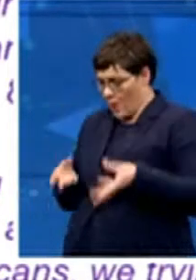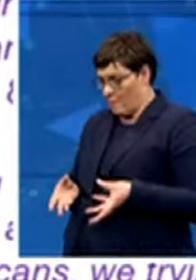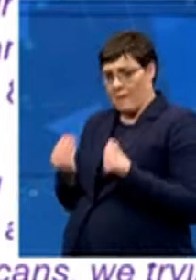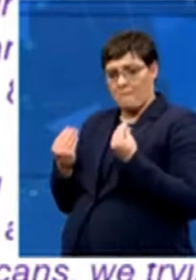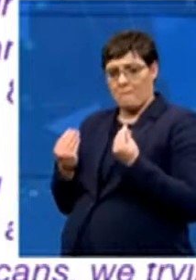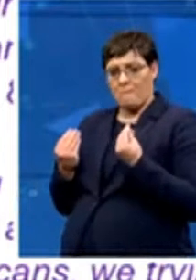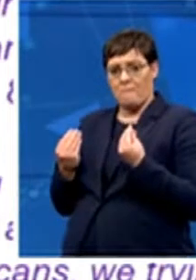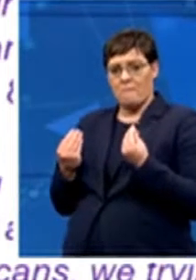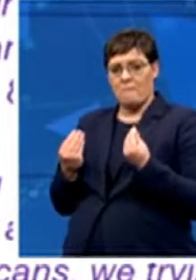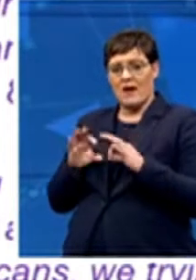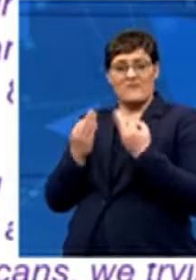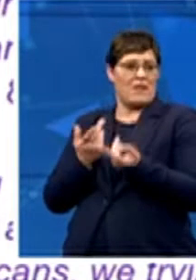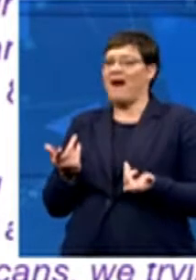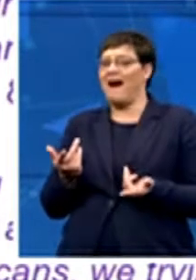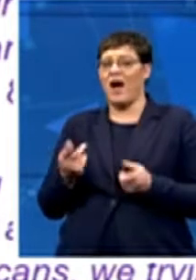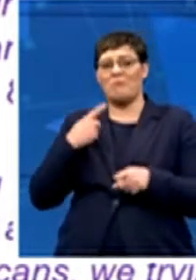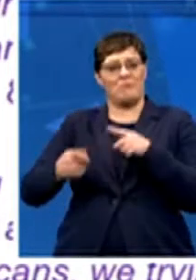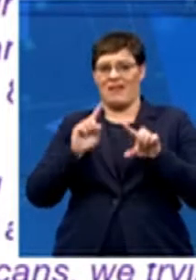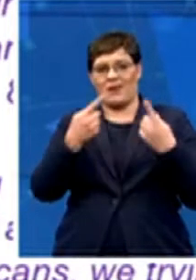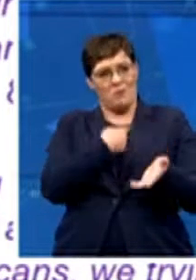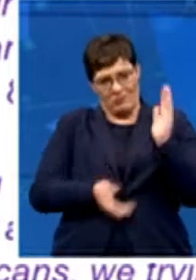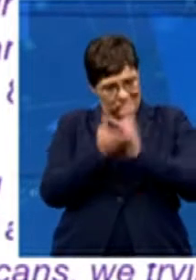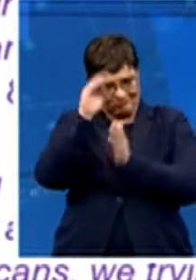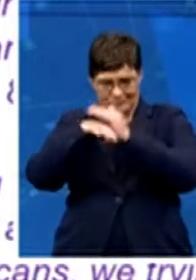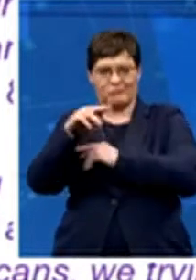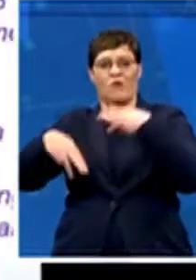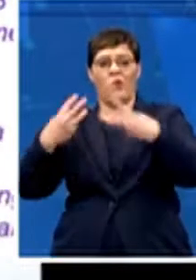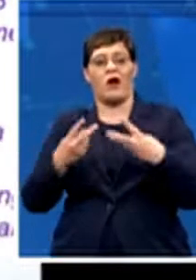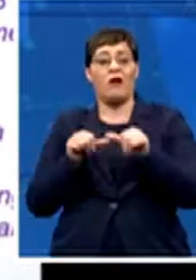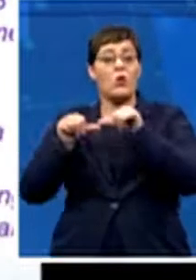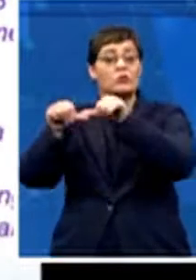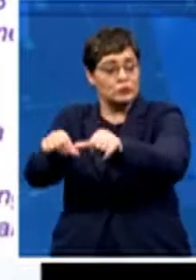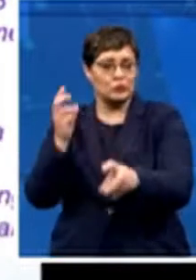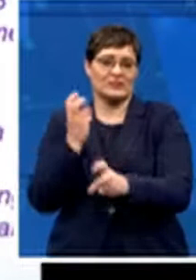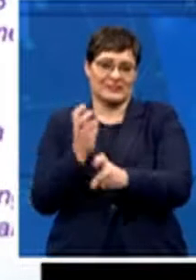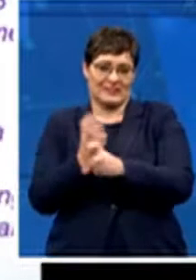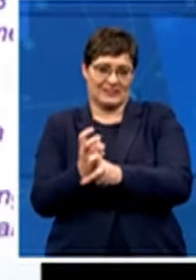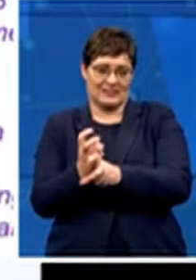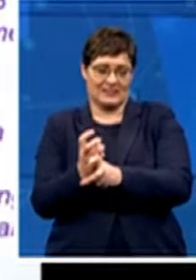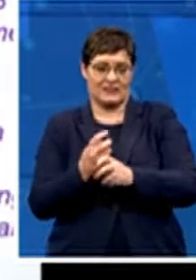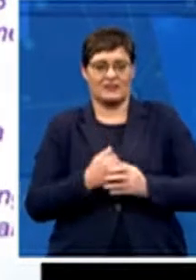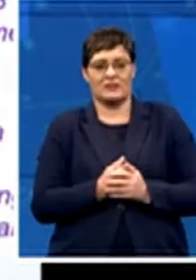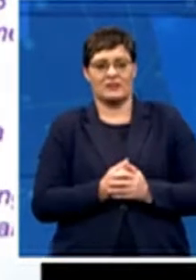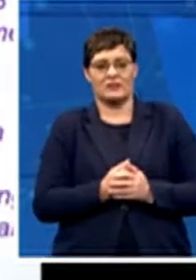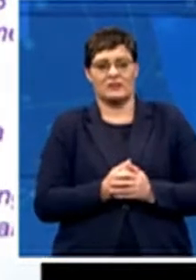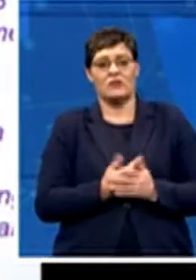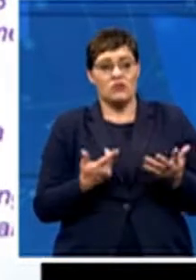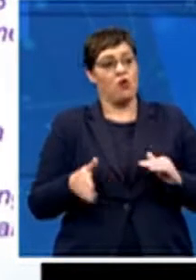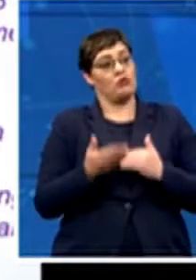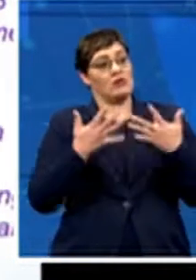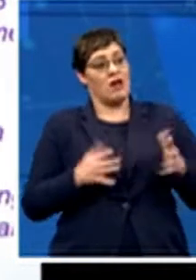for you to get a job. And so it's difficult for them to actually try and make it as a cricketer if they don't make it.